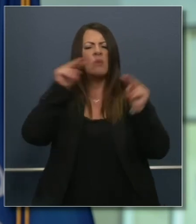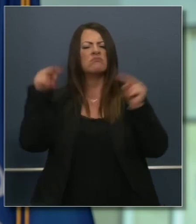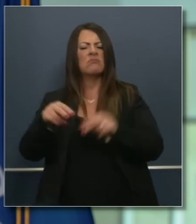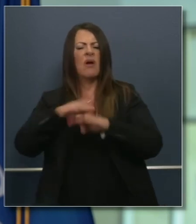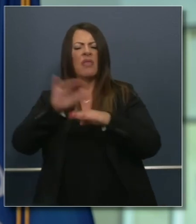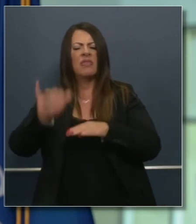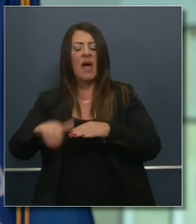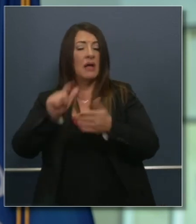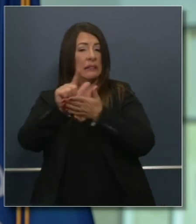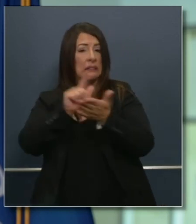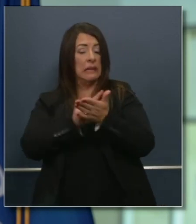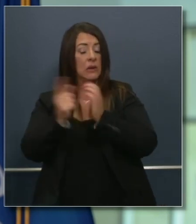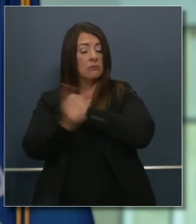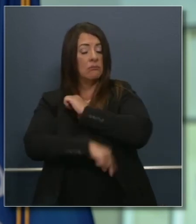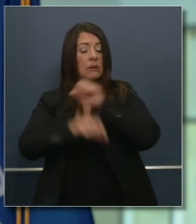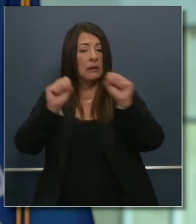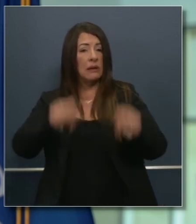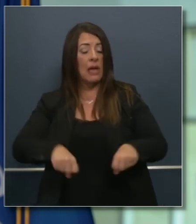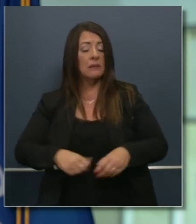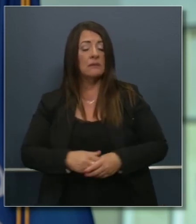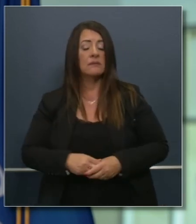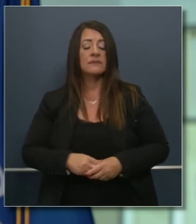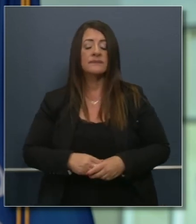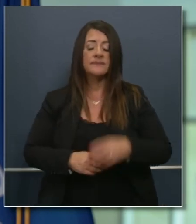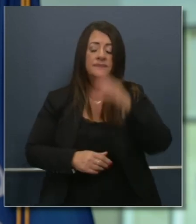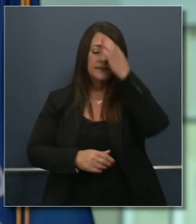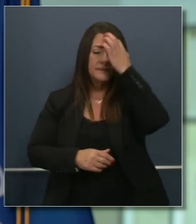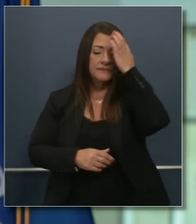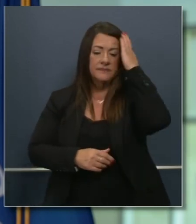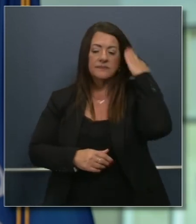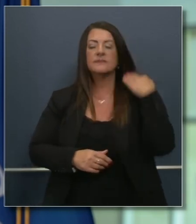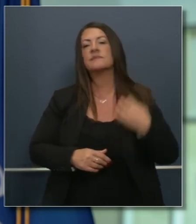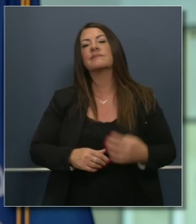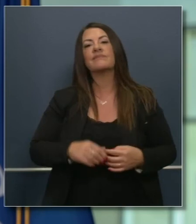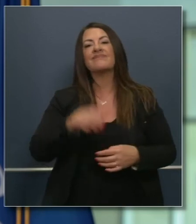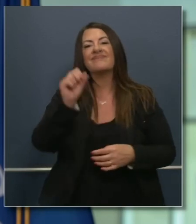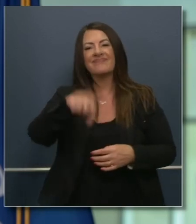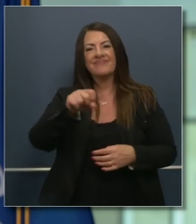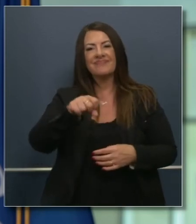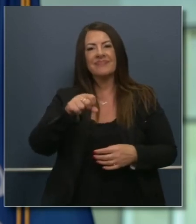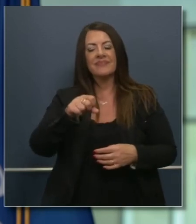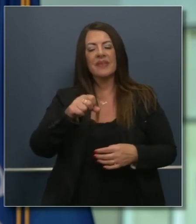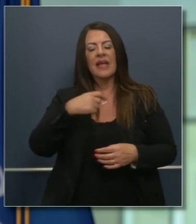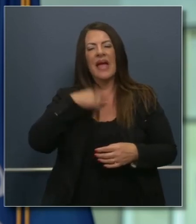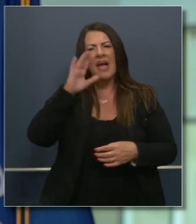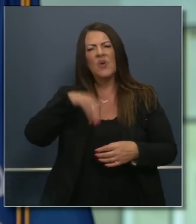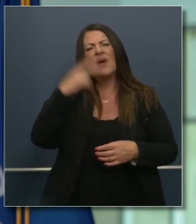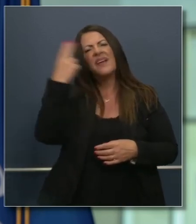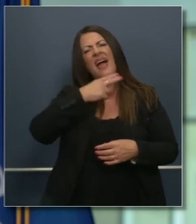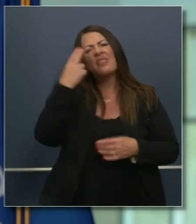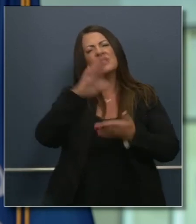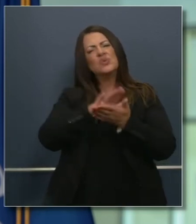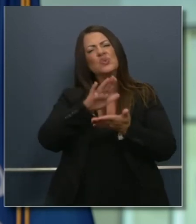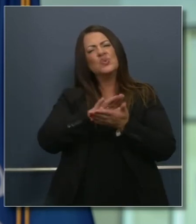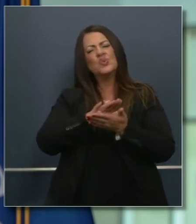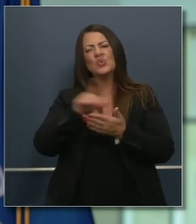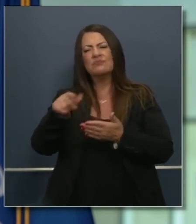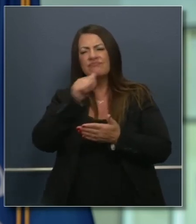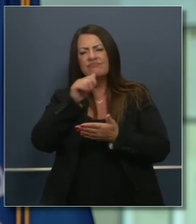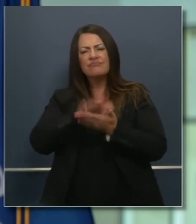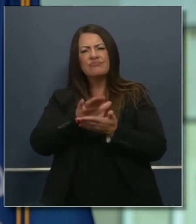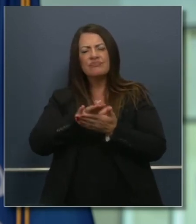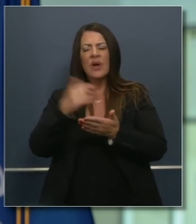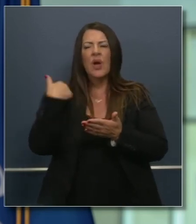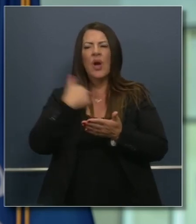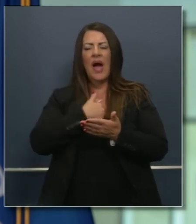I grew up, I had the privilege of at least a moment of education at Catholic schools. We were taught to respect rules